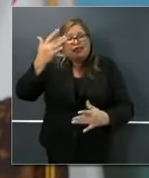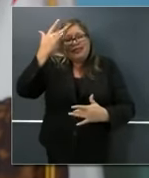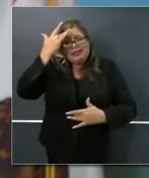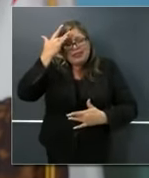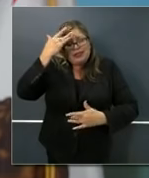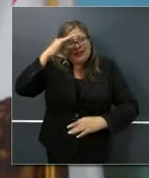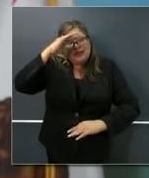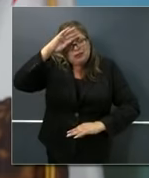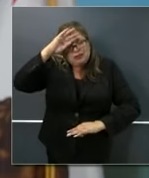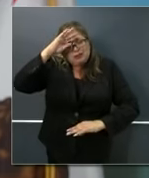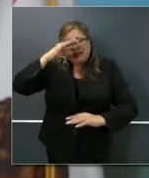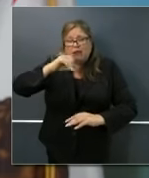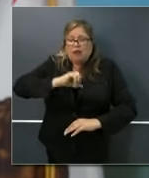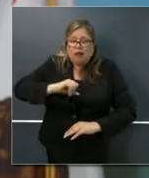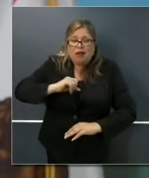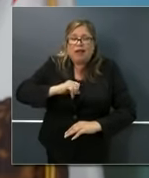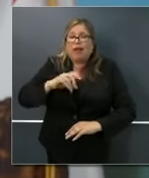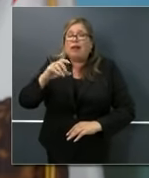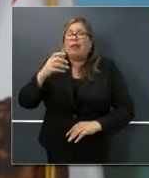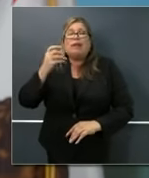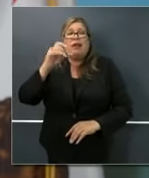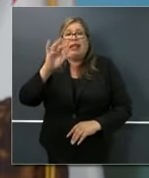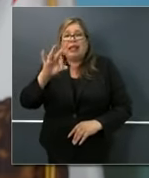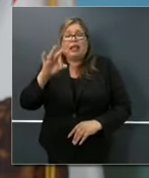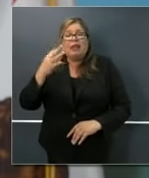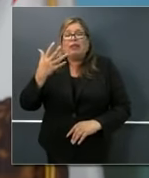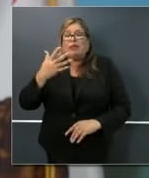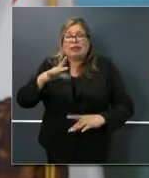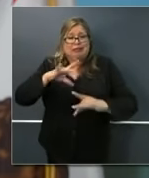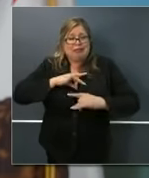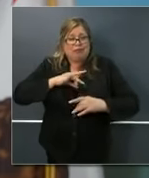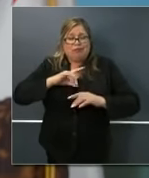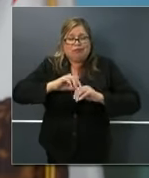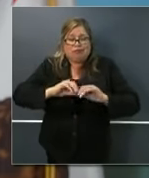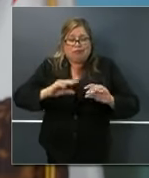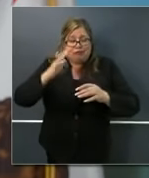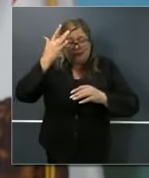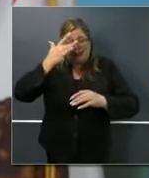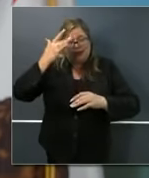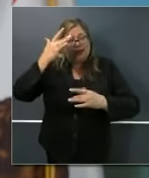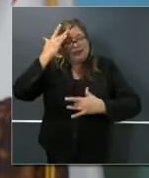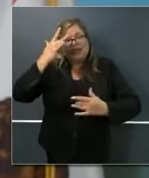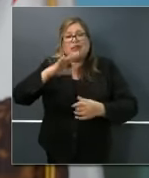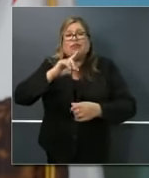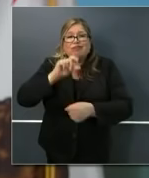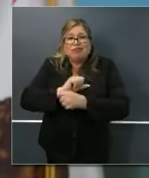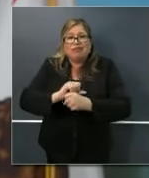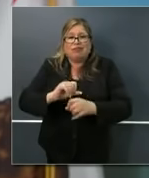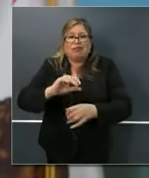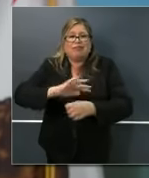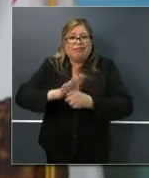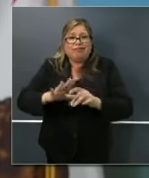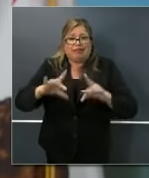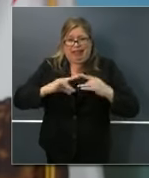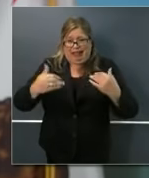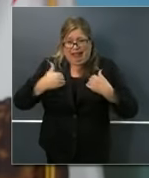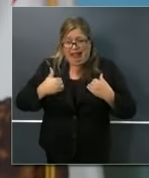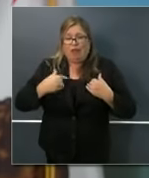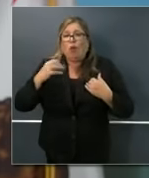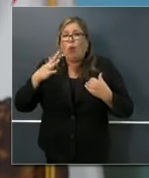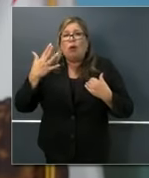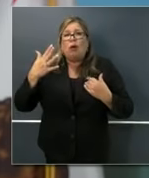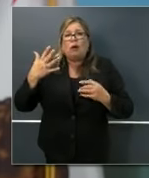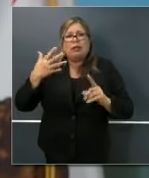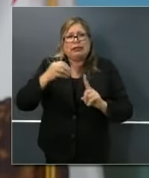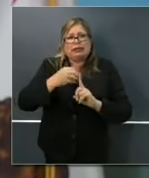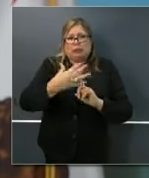exposed, quarantined, been told to isolate, or have a positive test of COVID-19. And I think